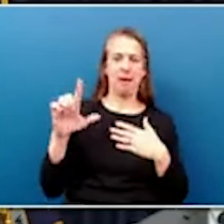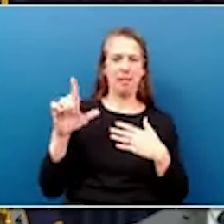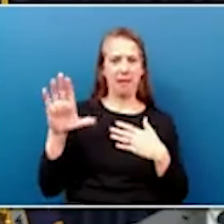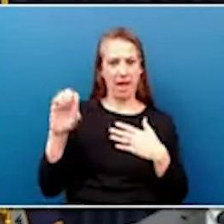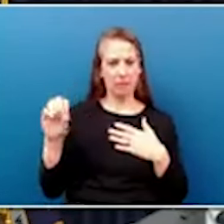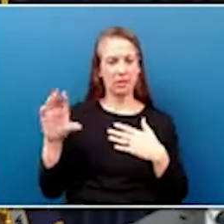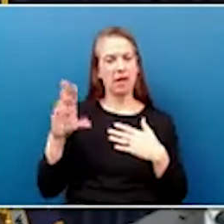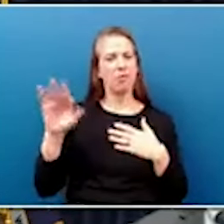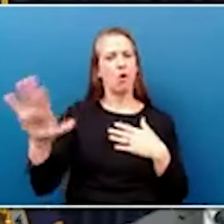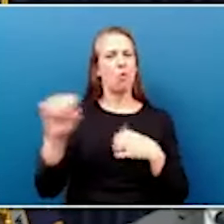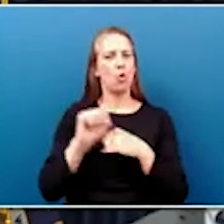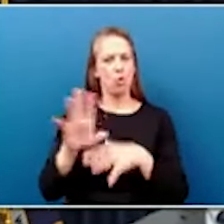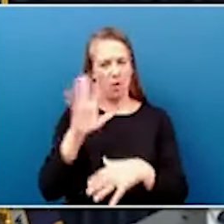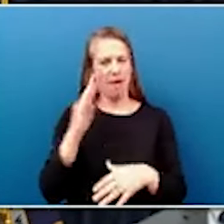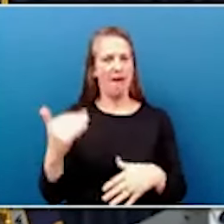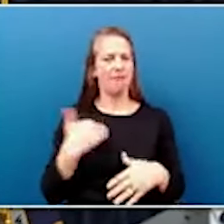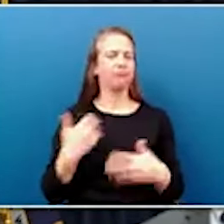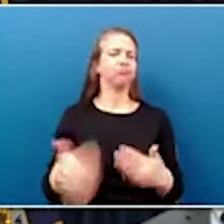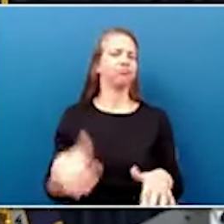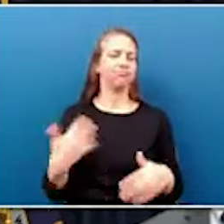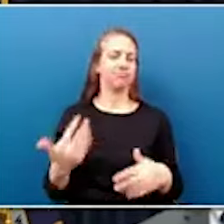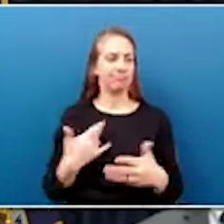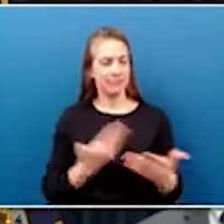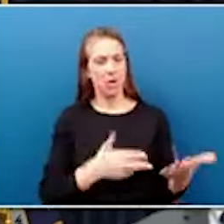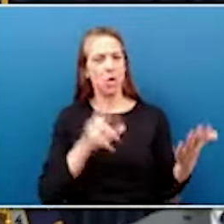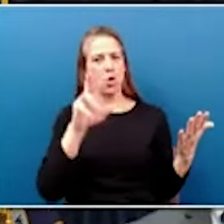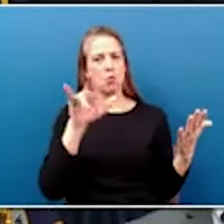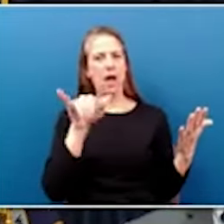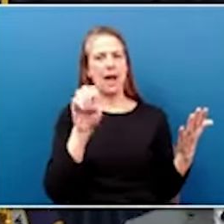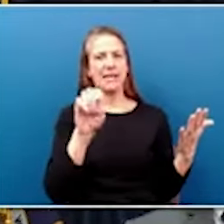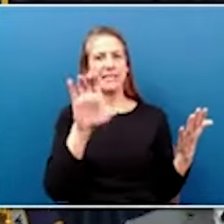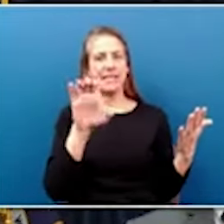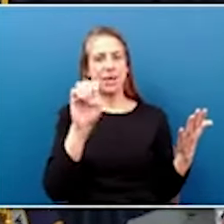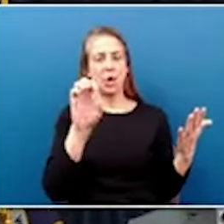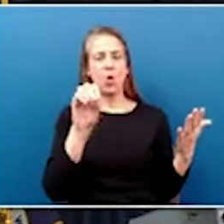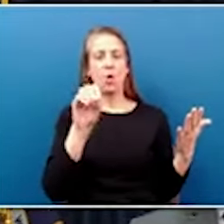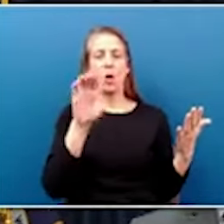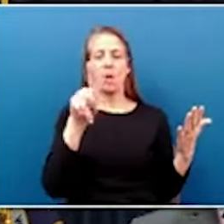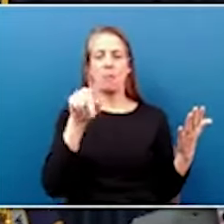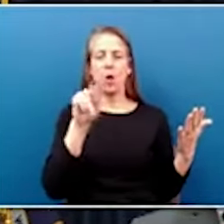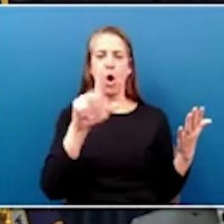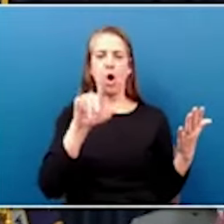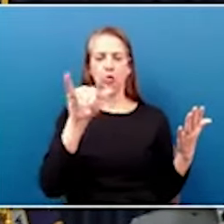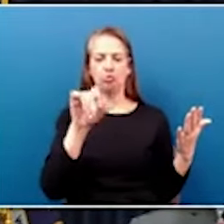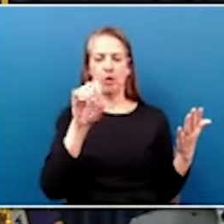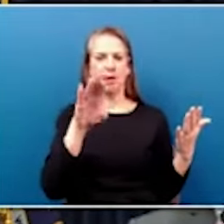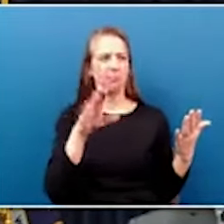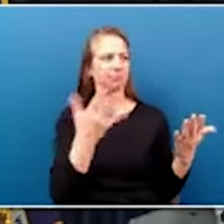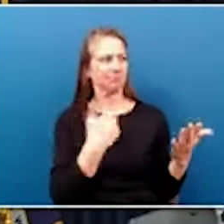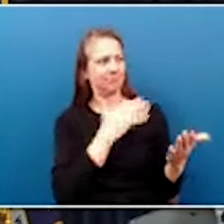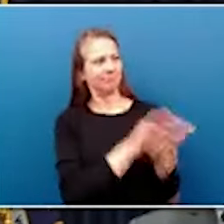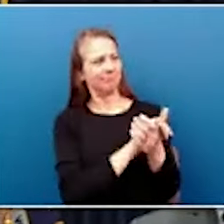over to Rye CEO Paul Jacob, and let's give him a big round of applause. He's investing $1.3 billion.